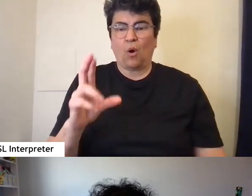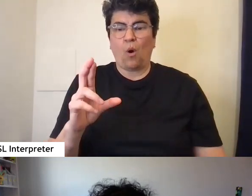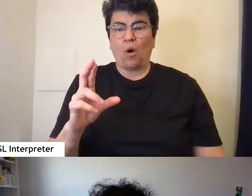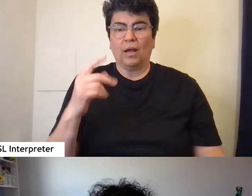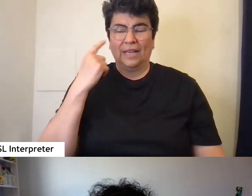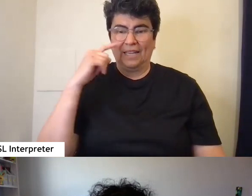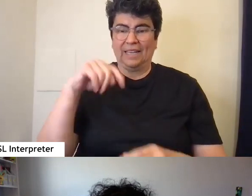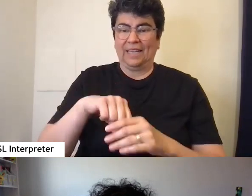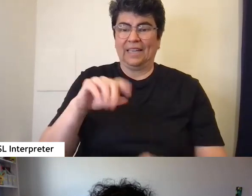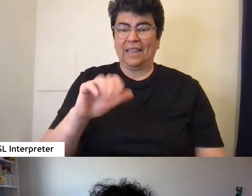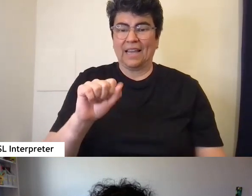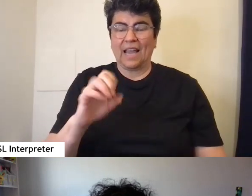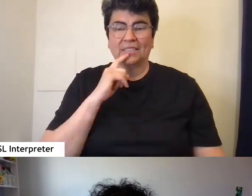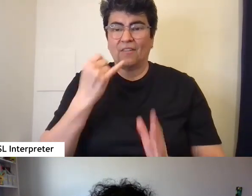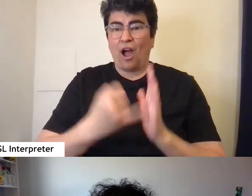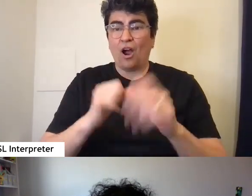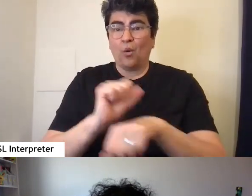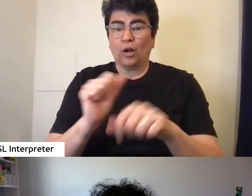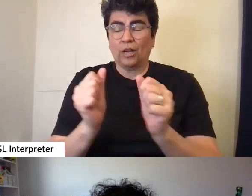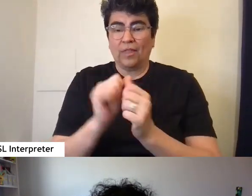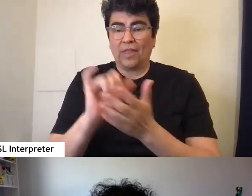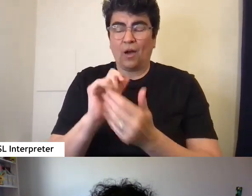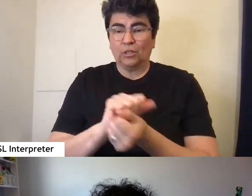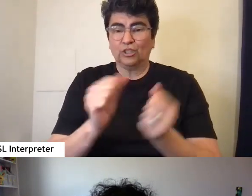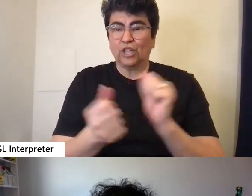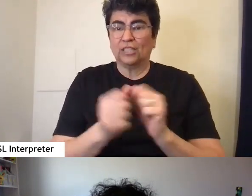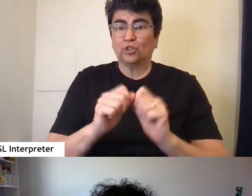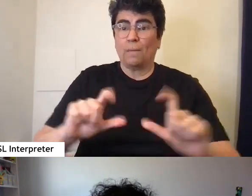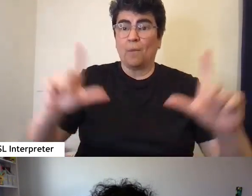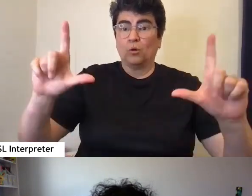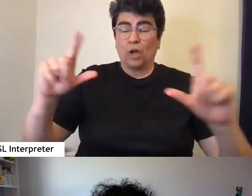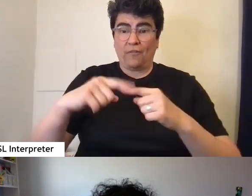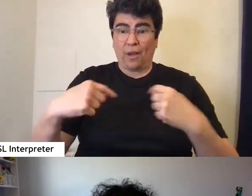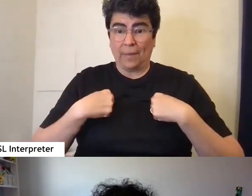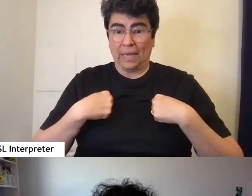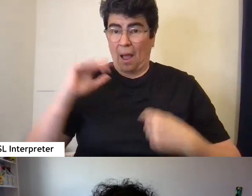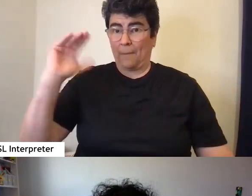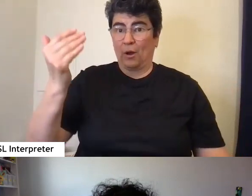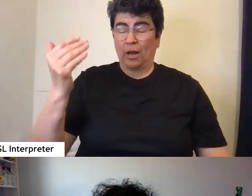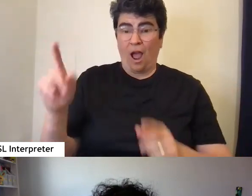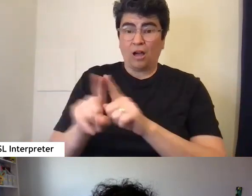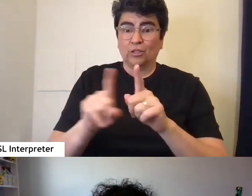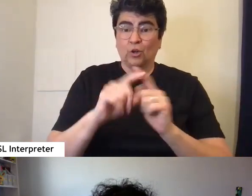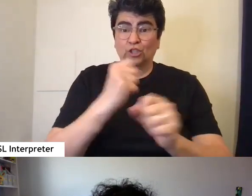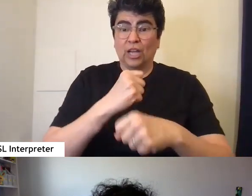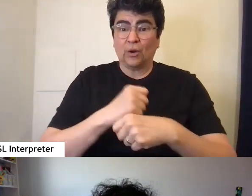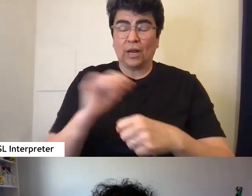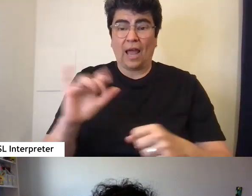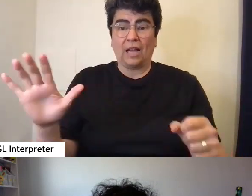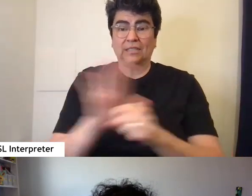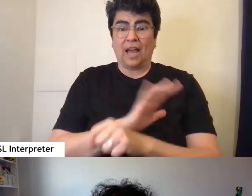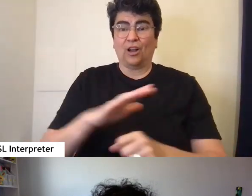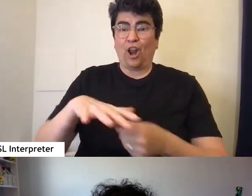case of the artwork with the that was turned into a poster of me apparently it also generates like an entire